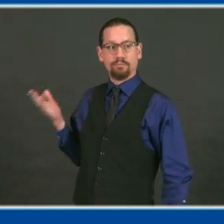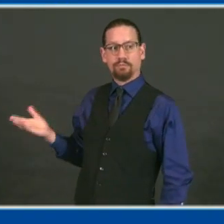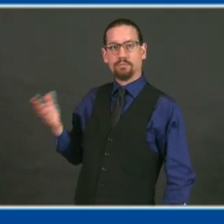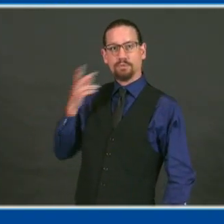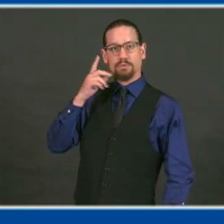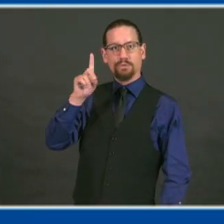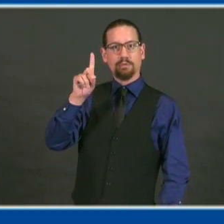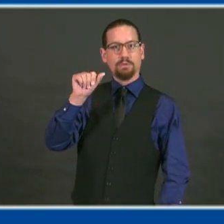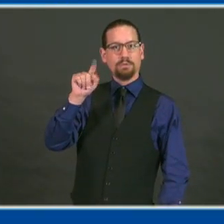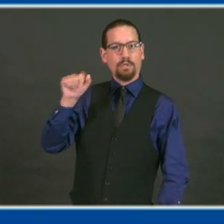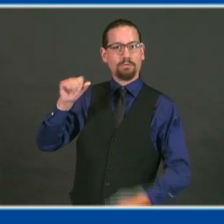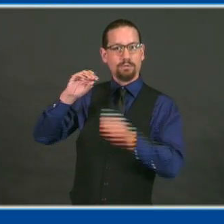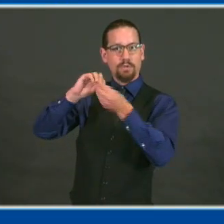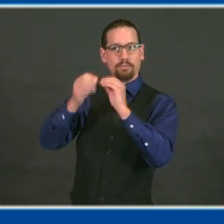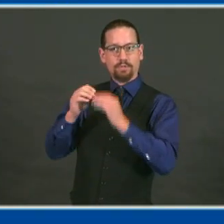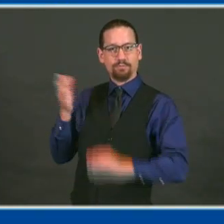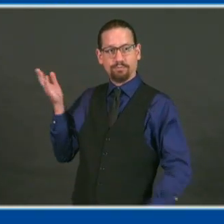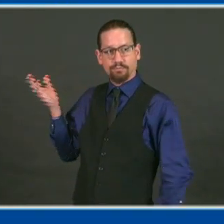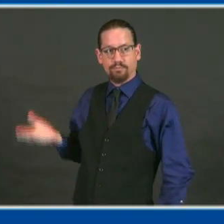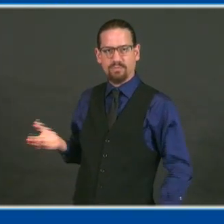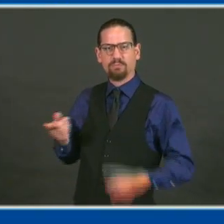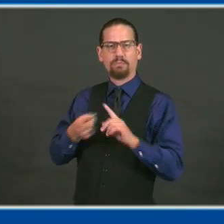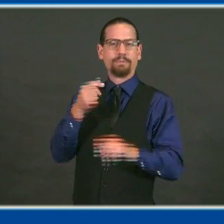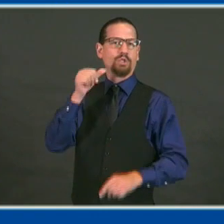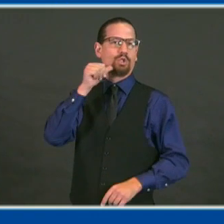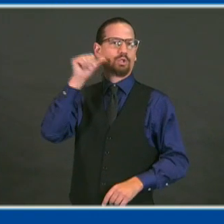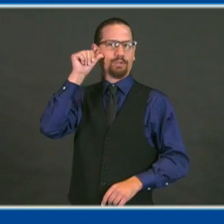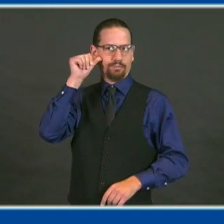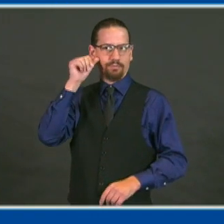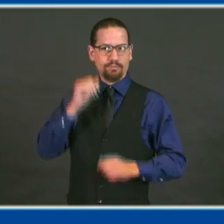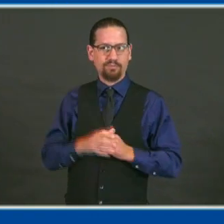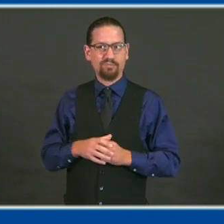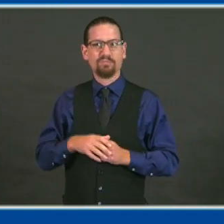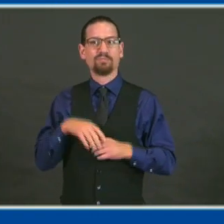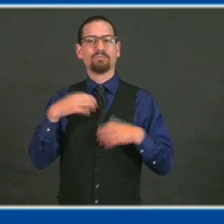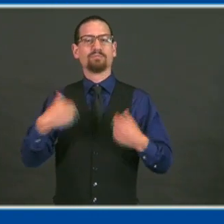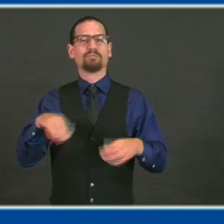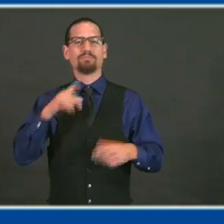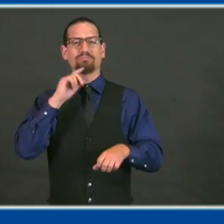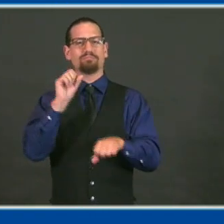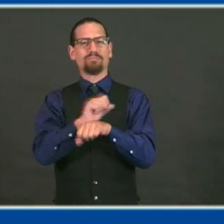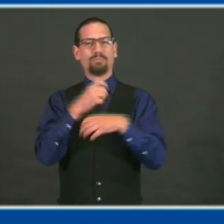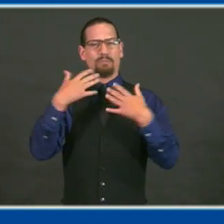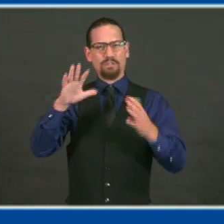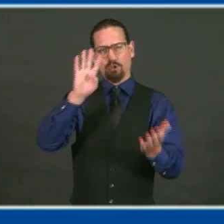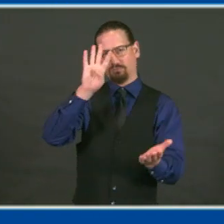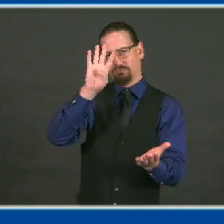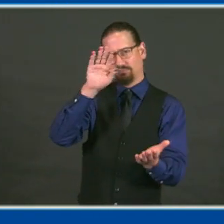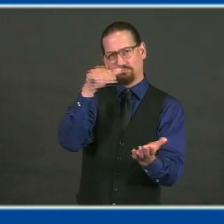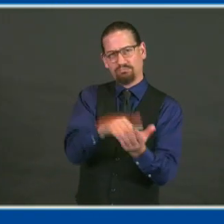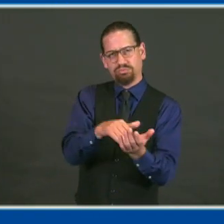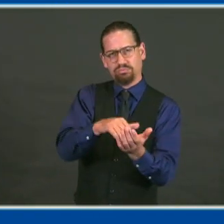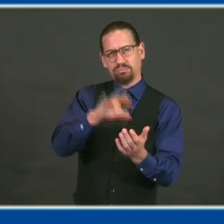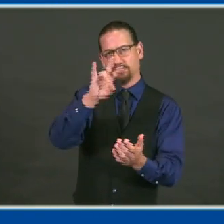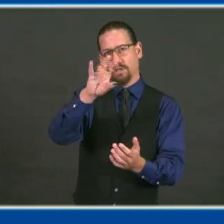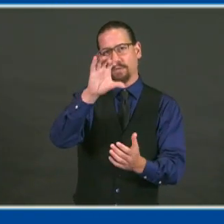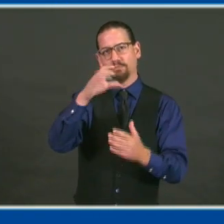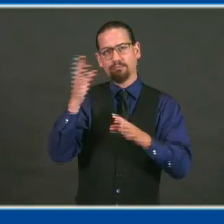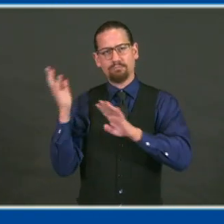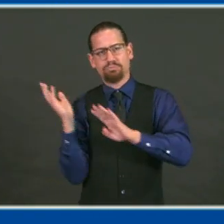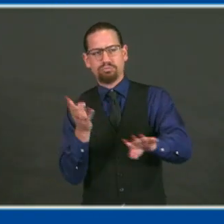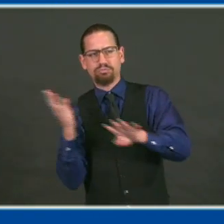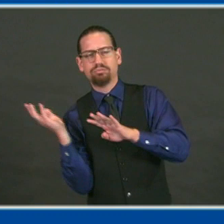the screen, yesterday we performed over 4,700 tests and saw a percent